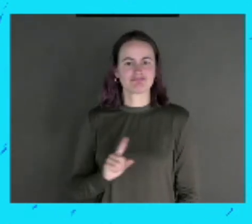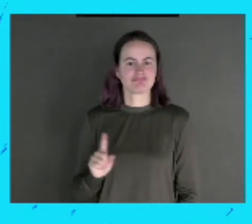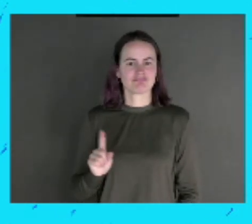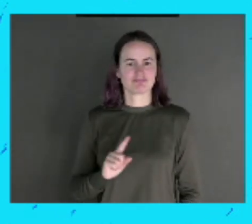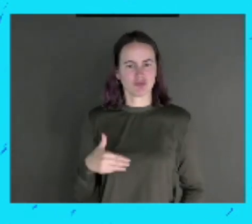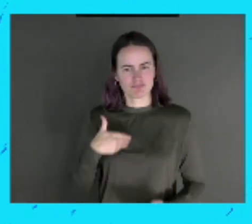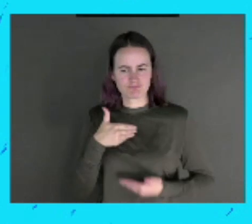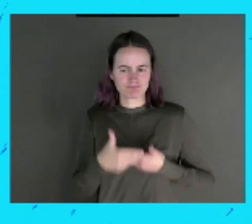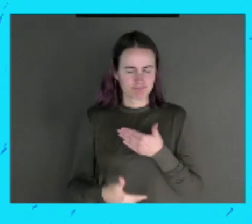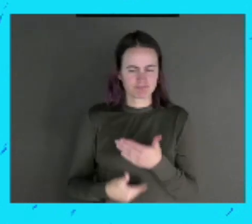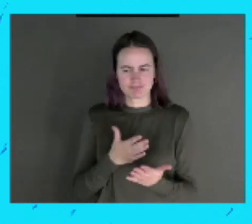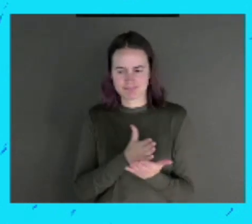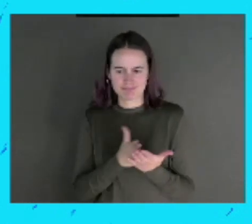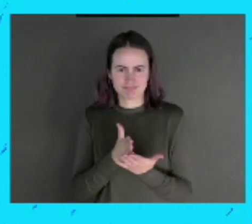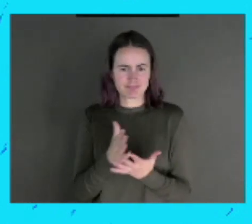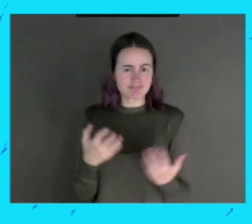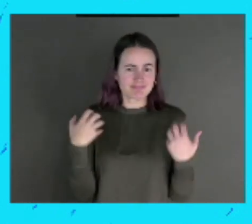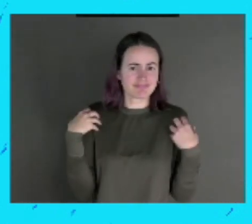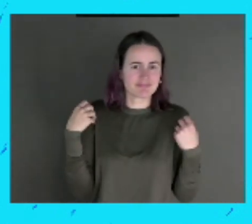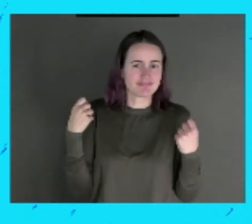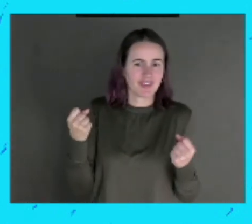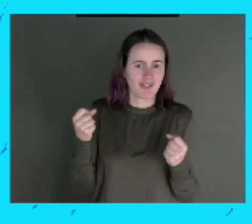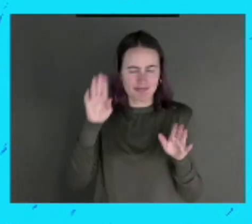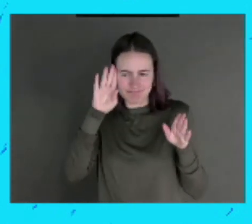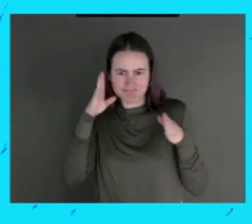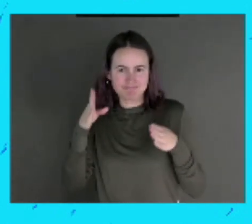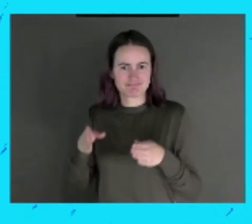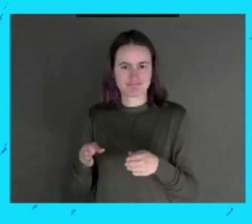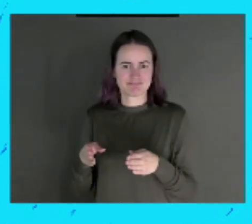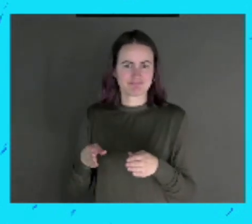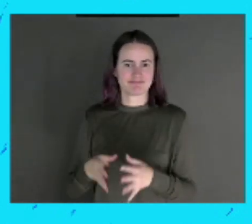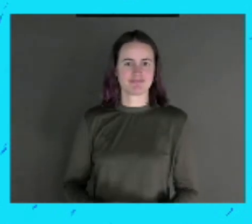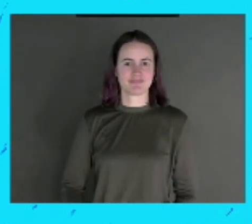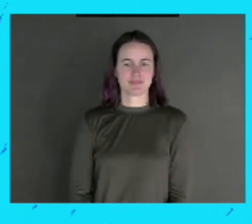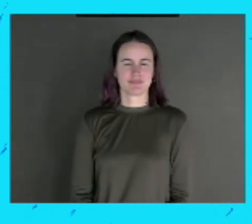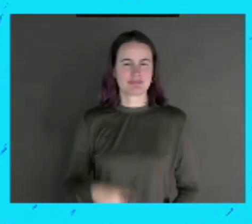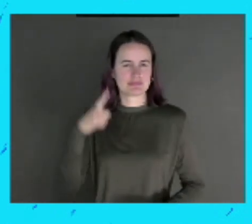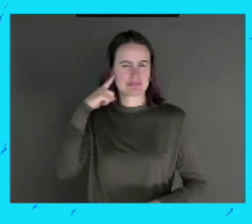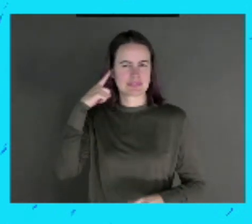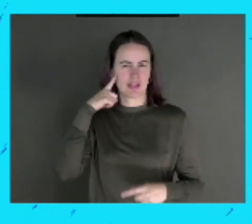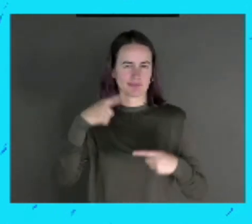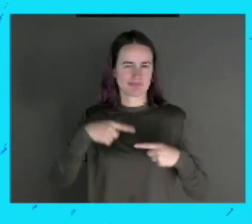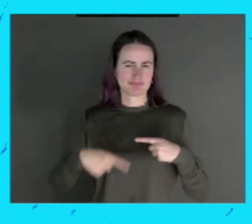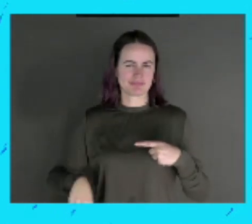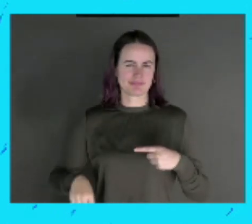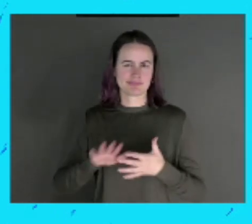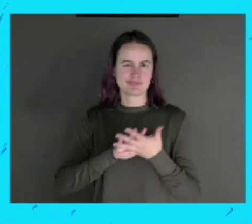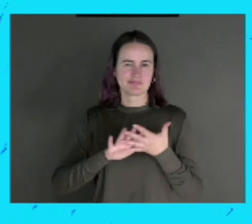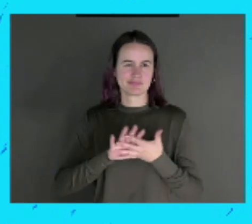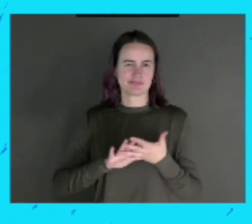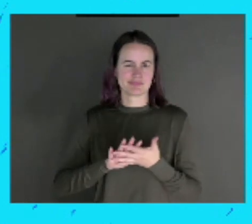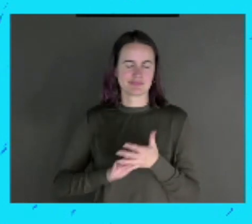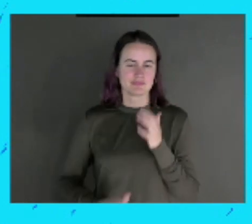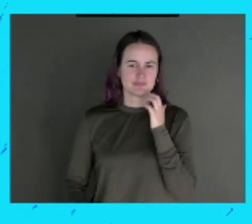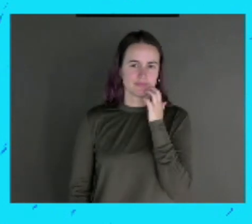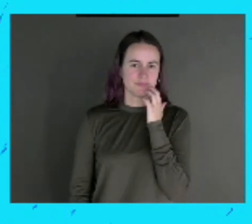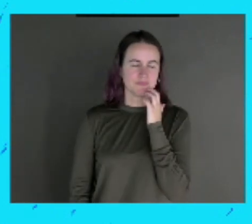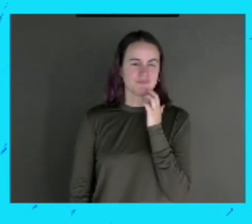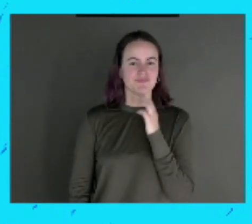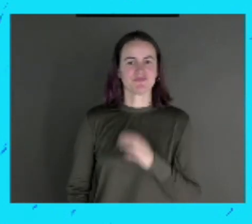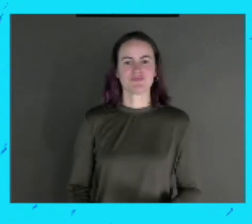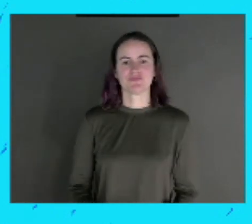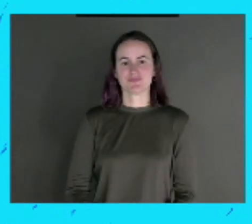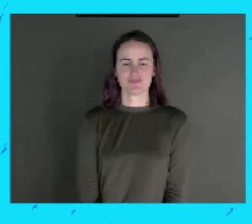to your fears and uncertainties. No more, your heart is